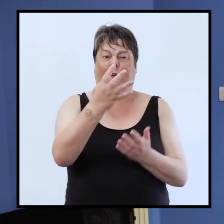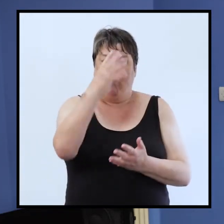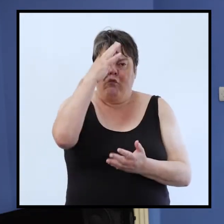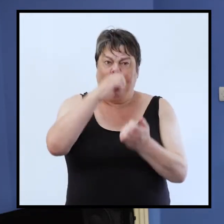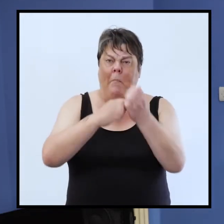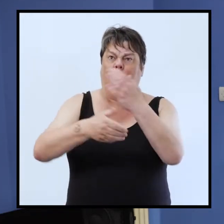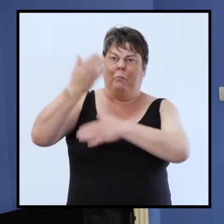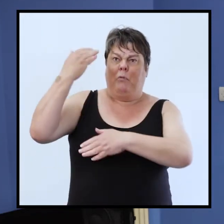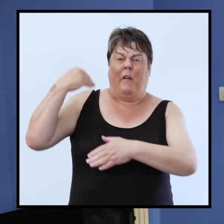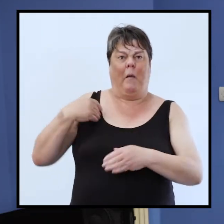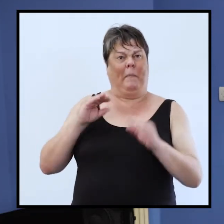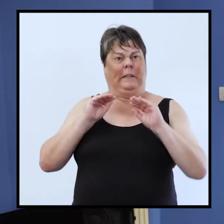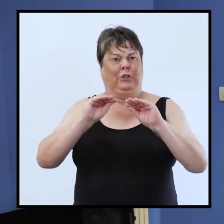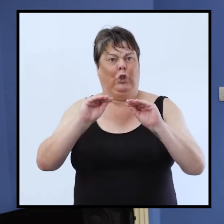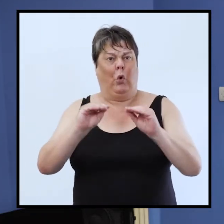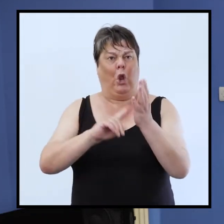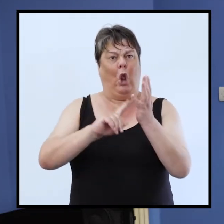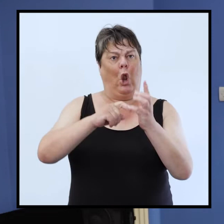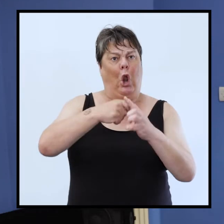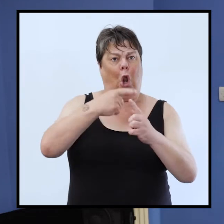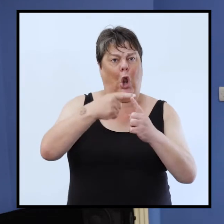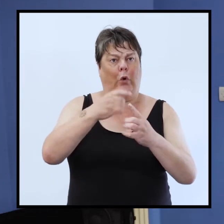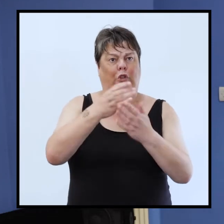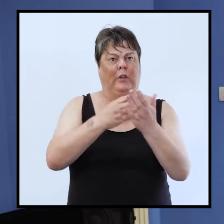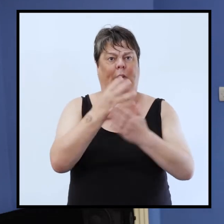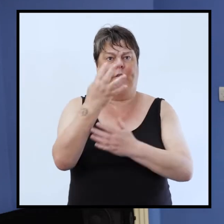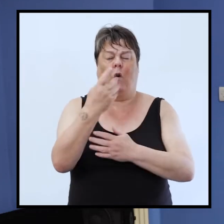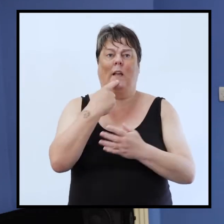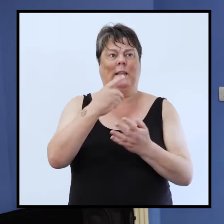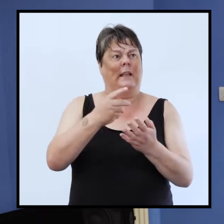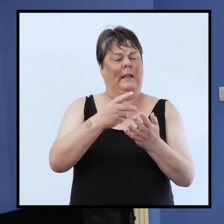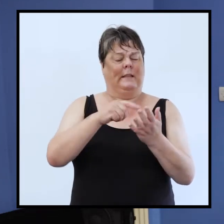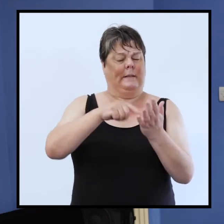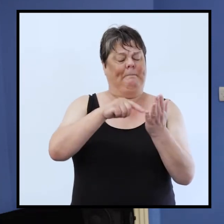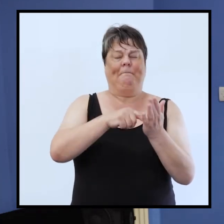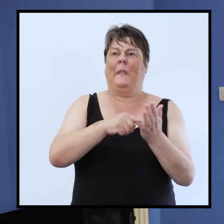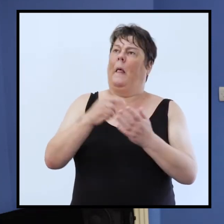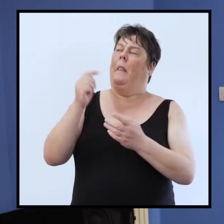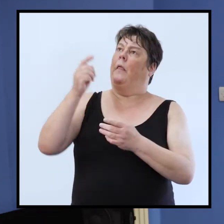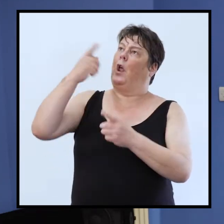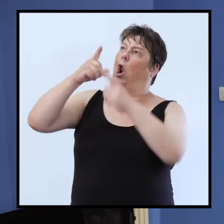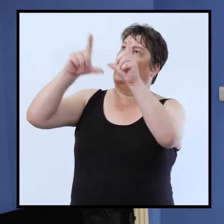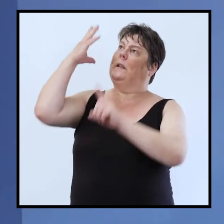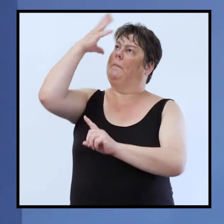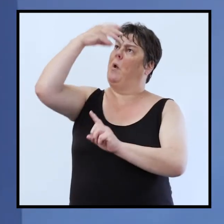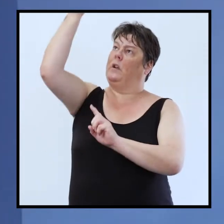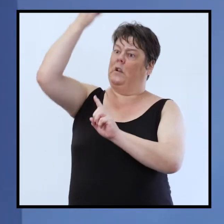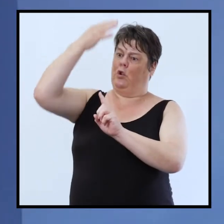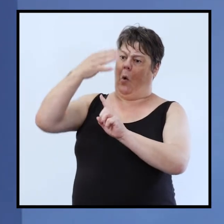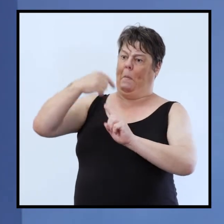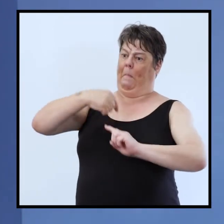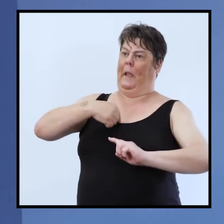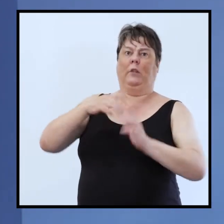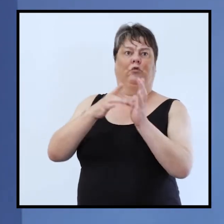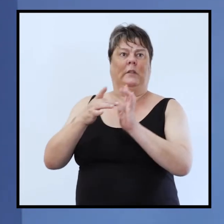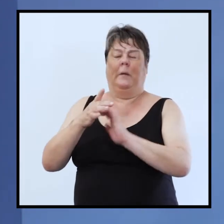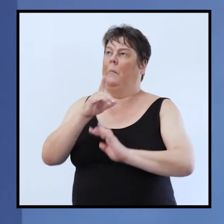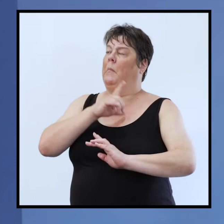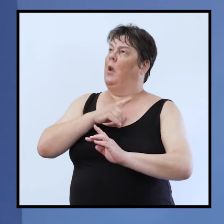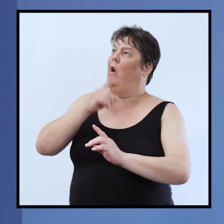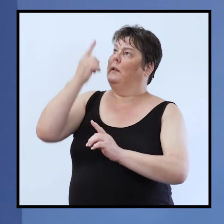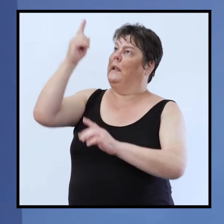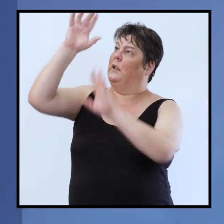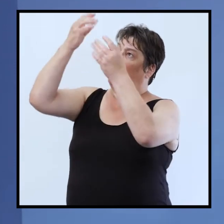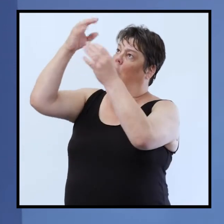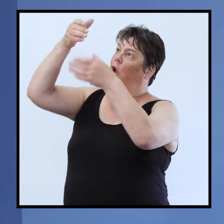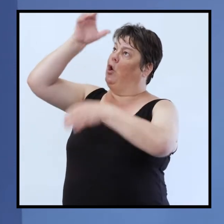i did luke 4 a while ago and it says there um know verse 17 18 19 the spirit of the lord is on me because he has anointed